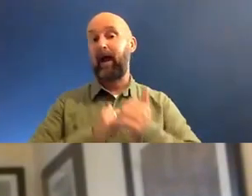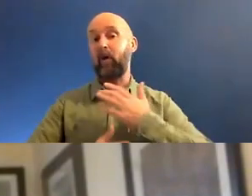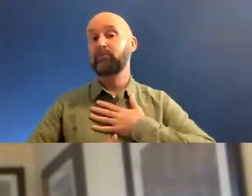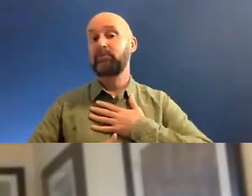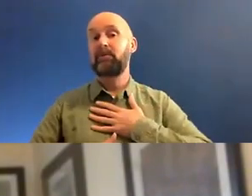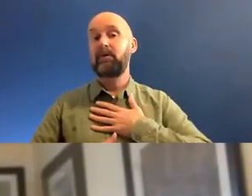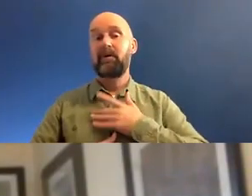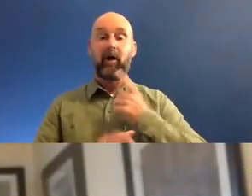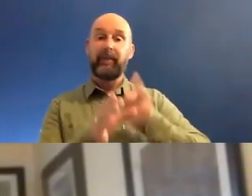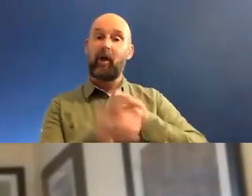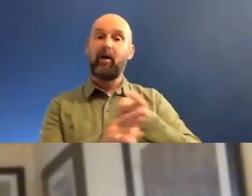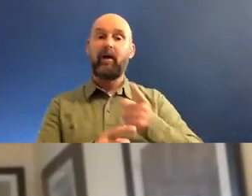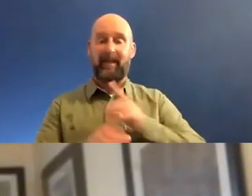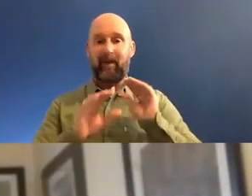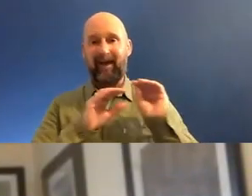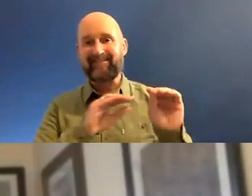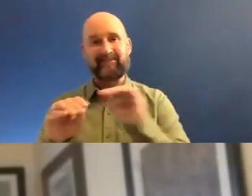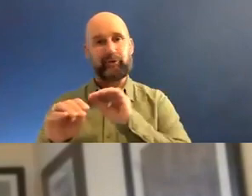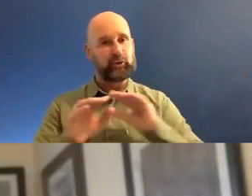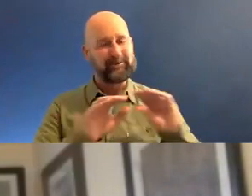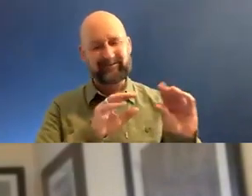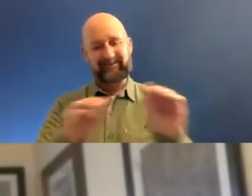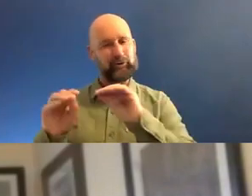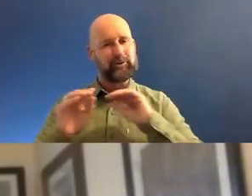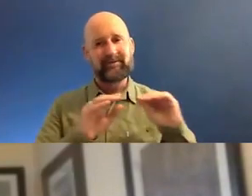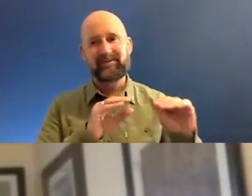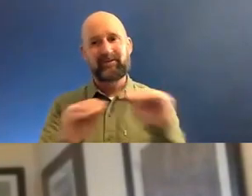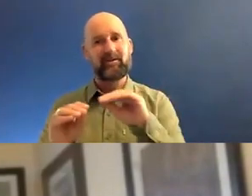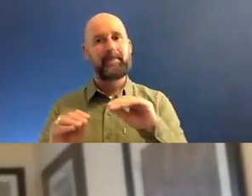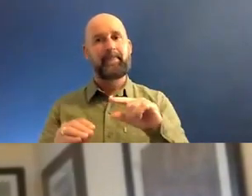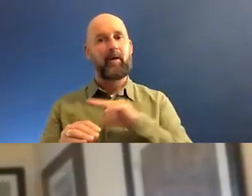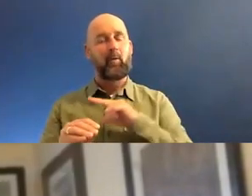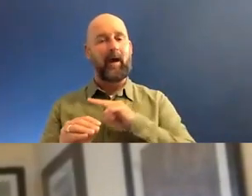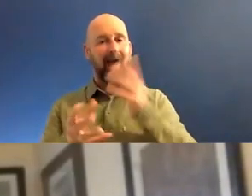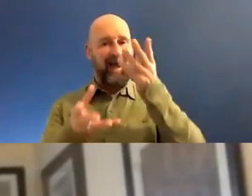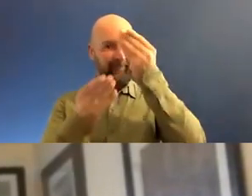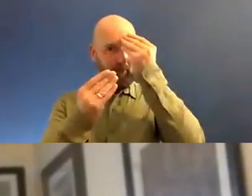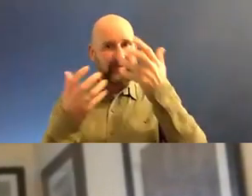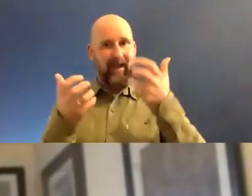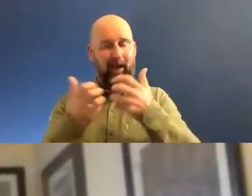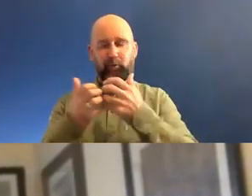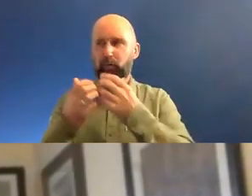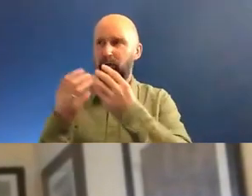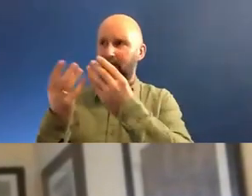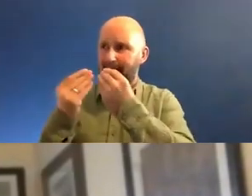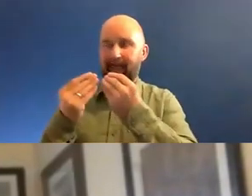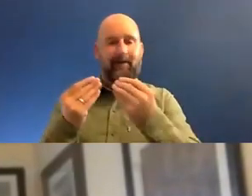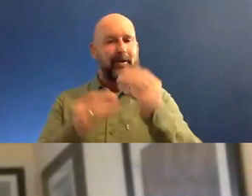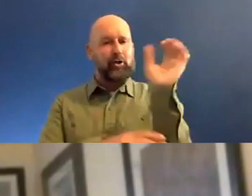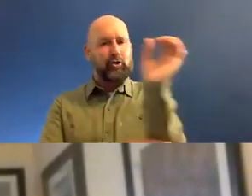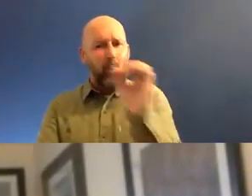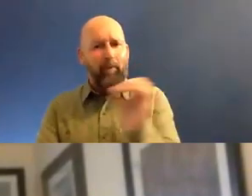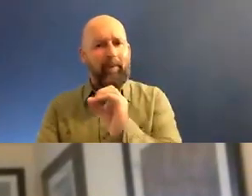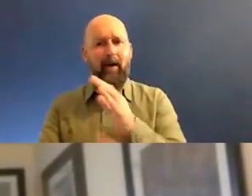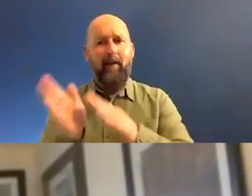the young, that's why I teach actively. You know, I've had to really struggle to learn how to teach with Microsoft Teams and Zoom in